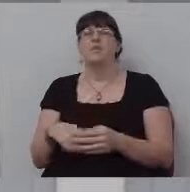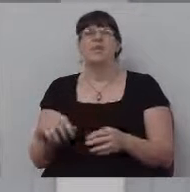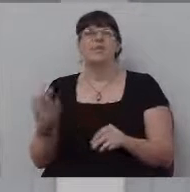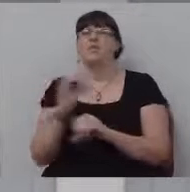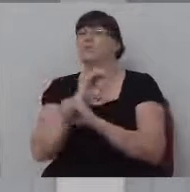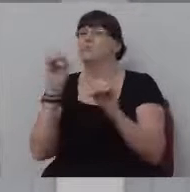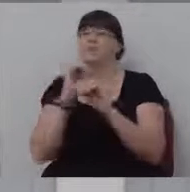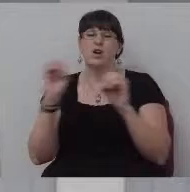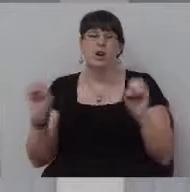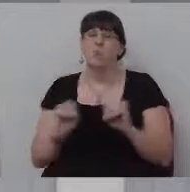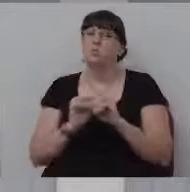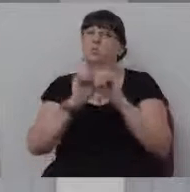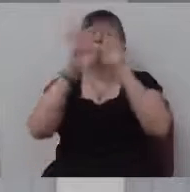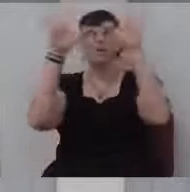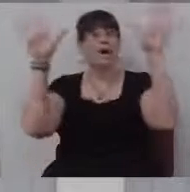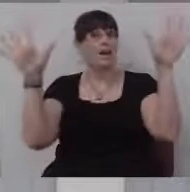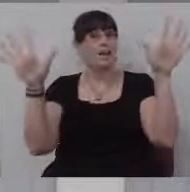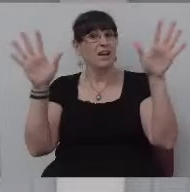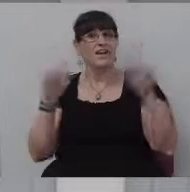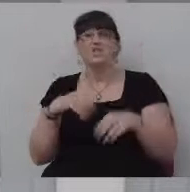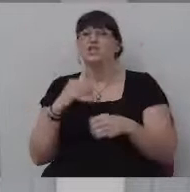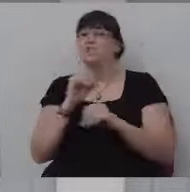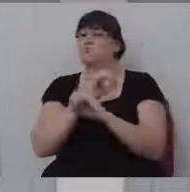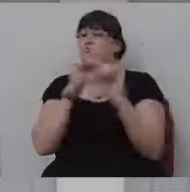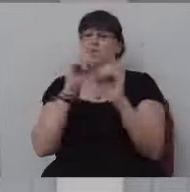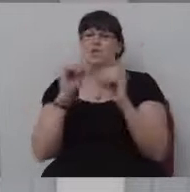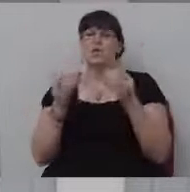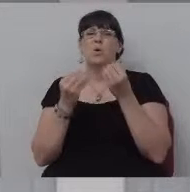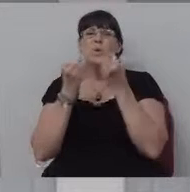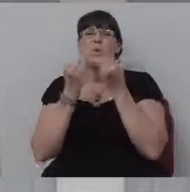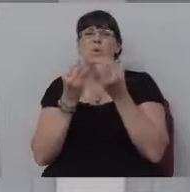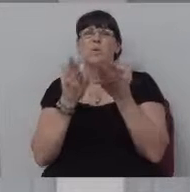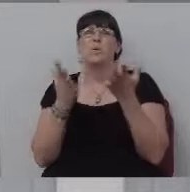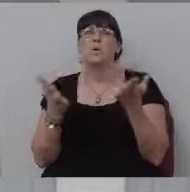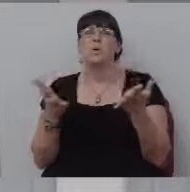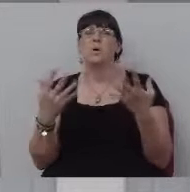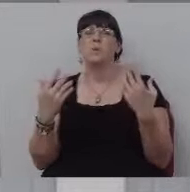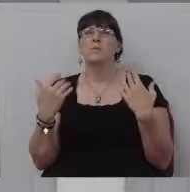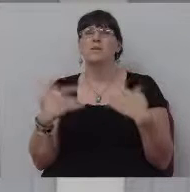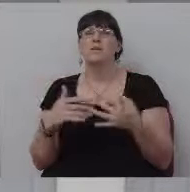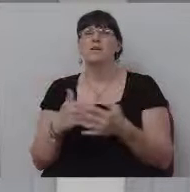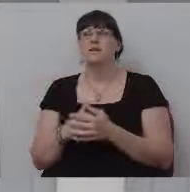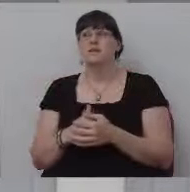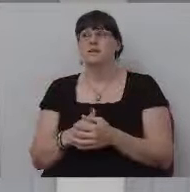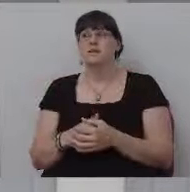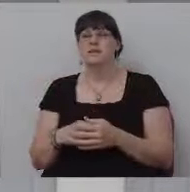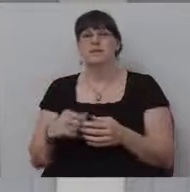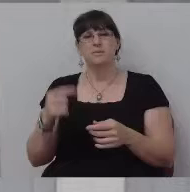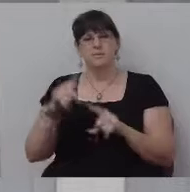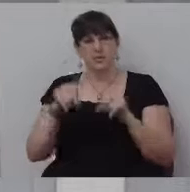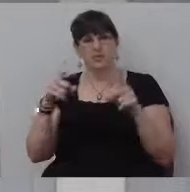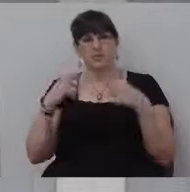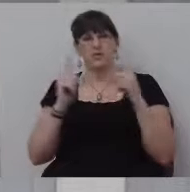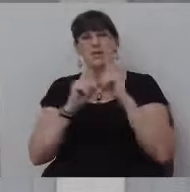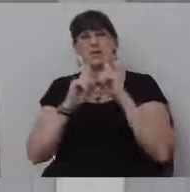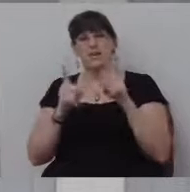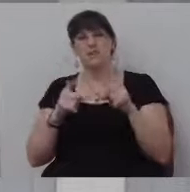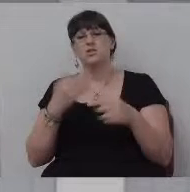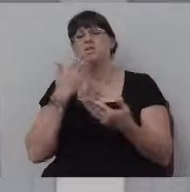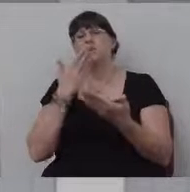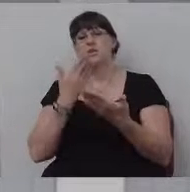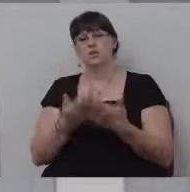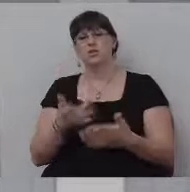bright lights in the sky and there were no warm fuzzies except, except for an answer of a good conscience. You know, you do the right, when you do the right thing,